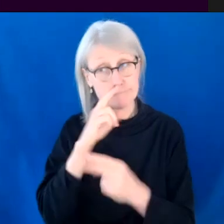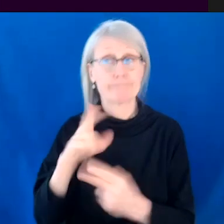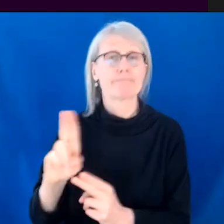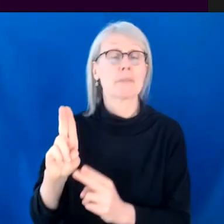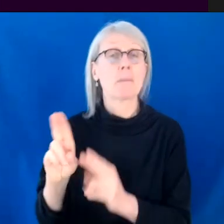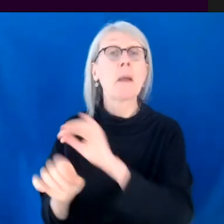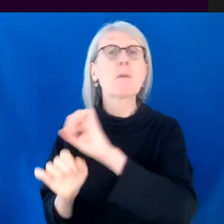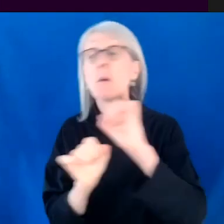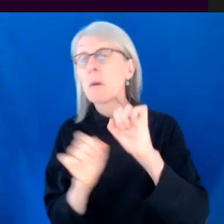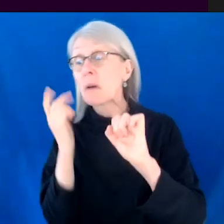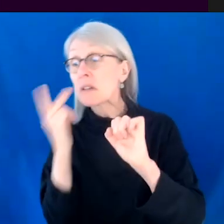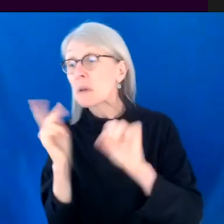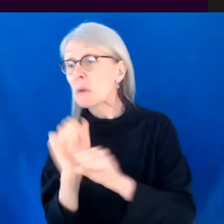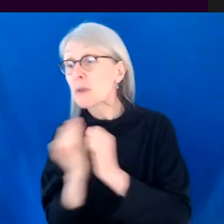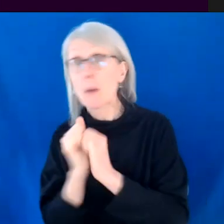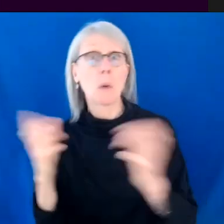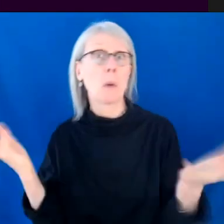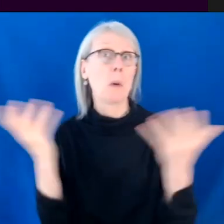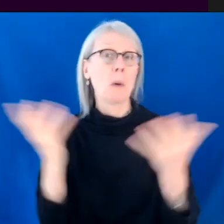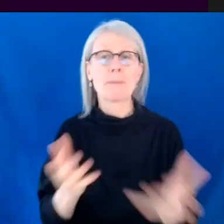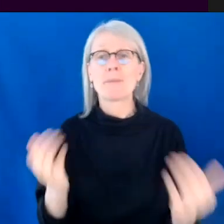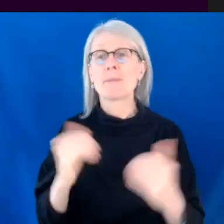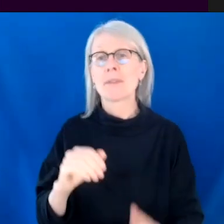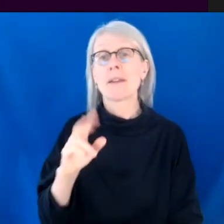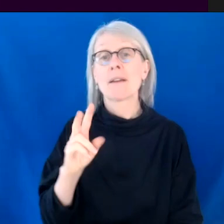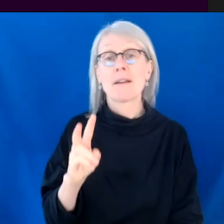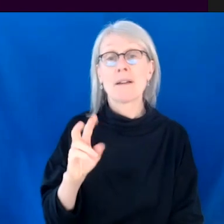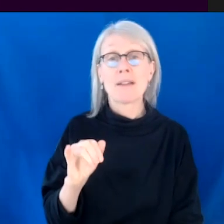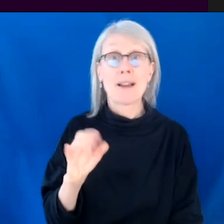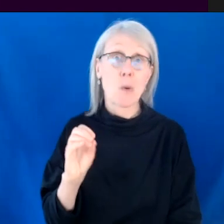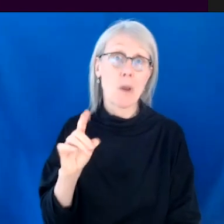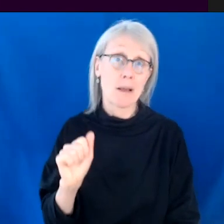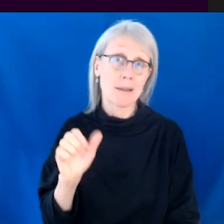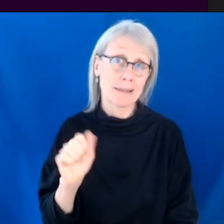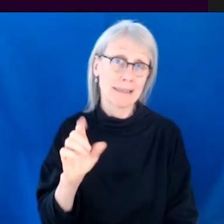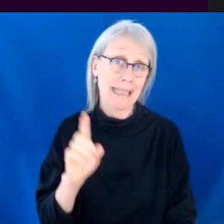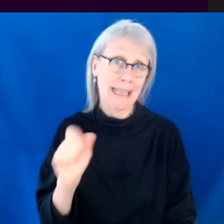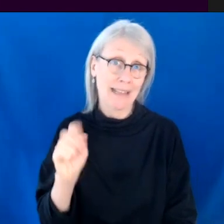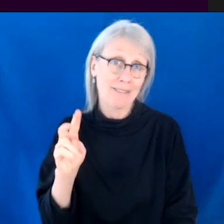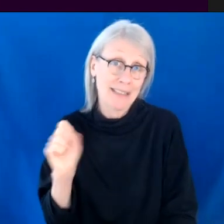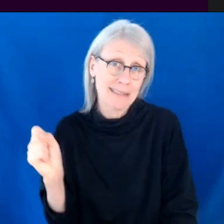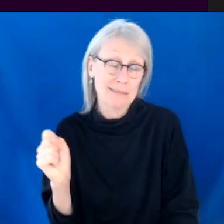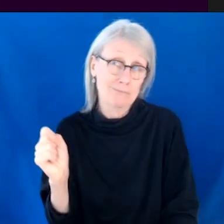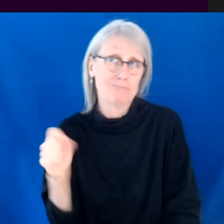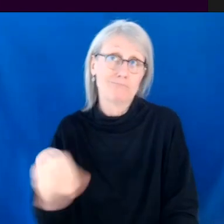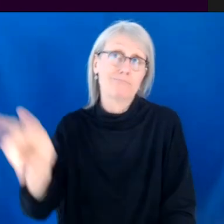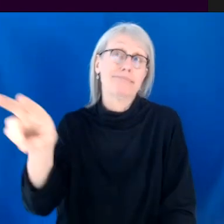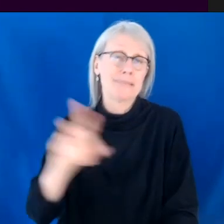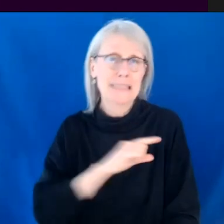Um, and then, oh, Viola Davis, because like a queen, like I,